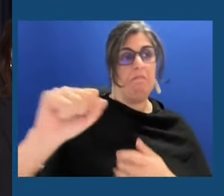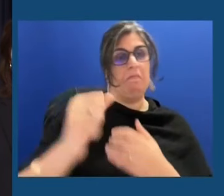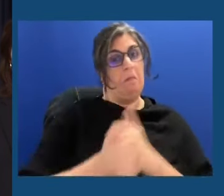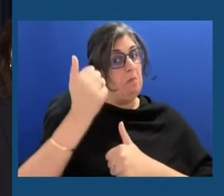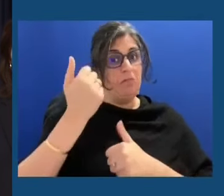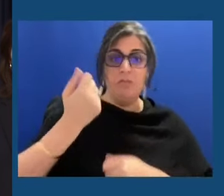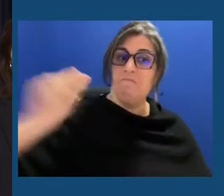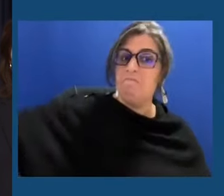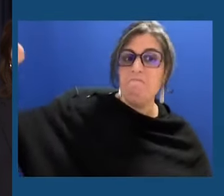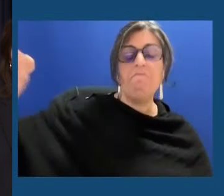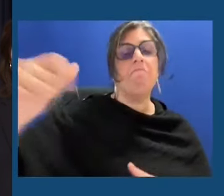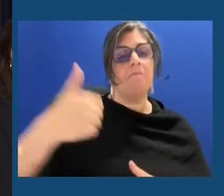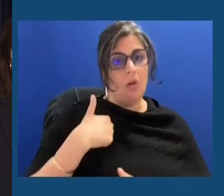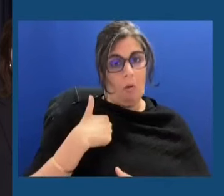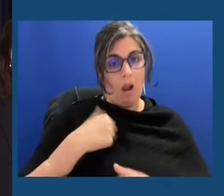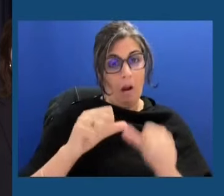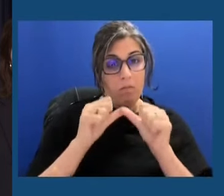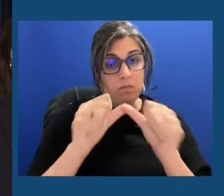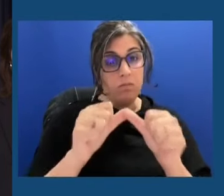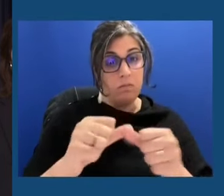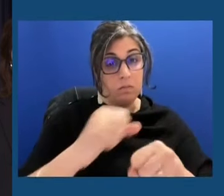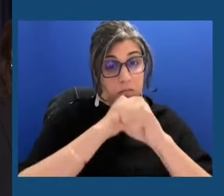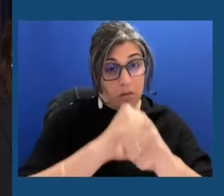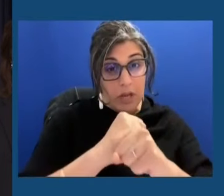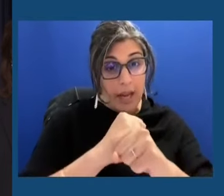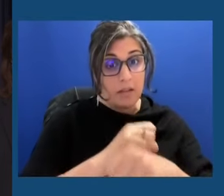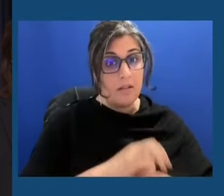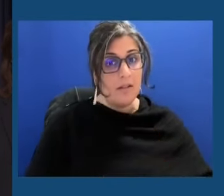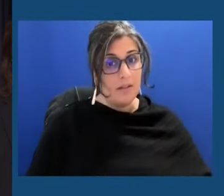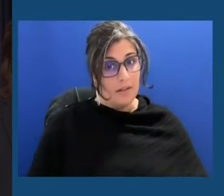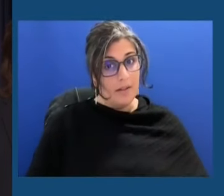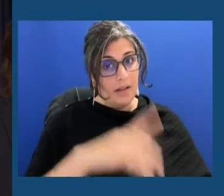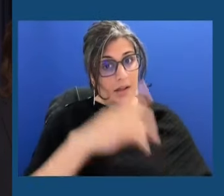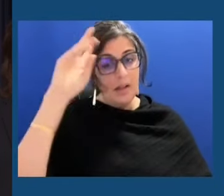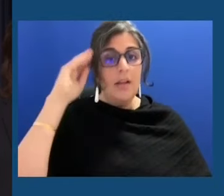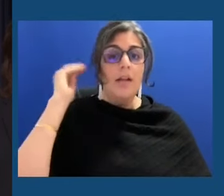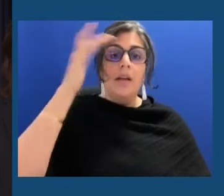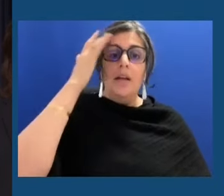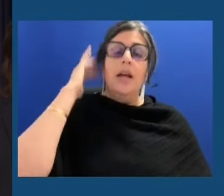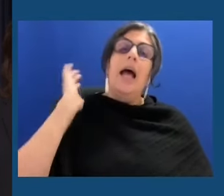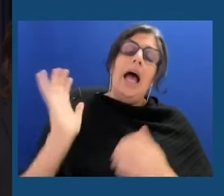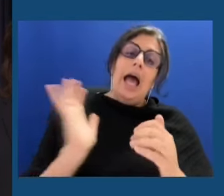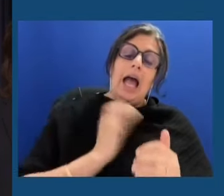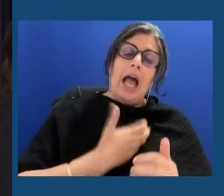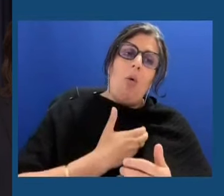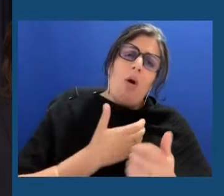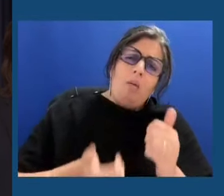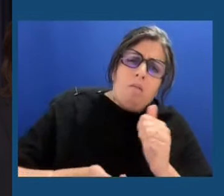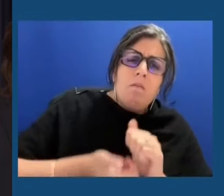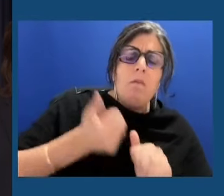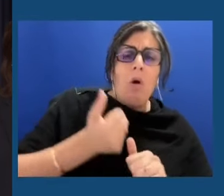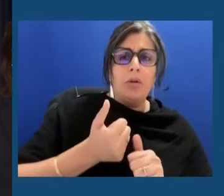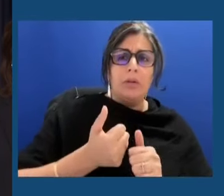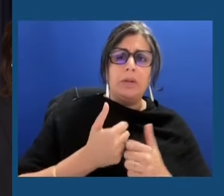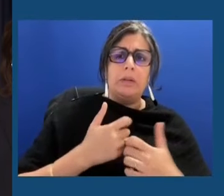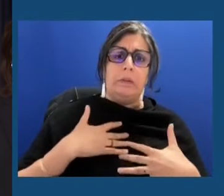we will continue to protect and our most vulnerable and marginalized amongst us